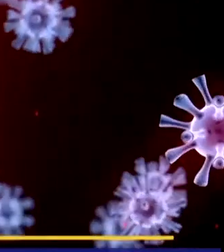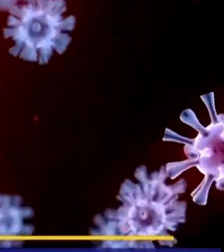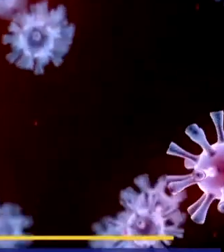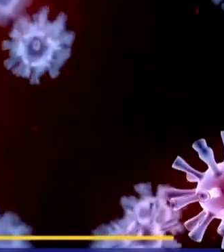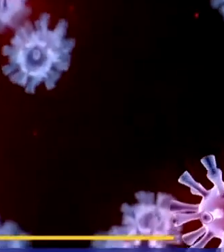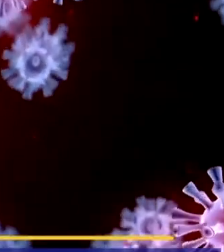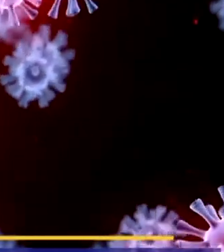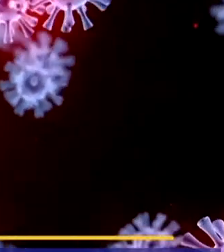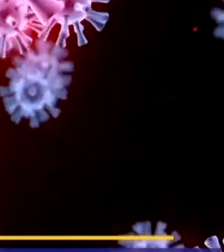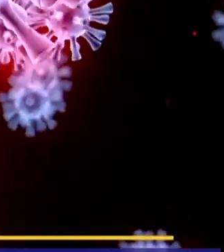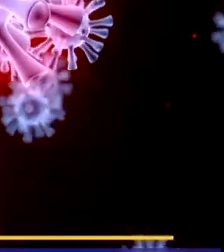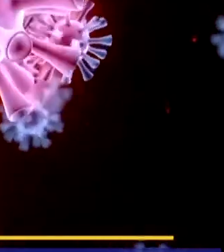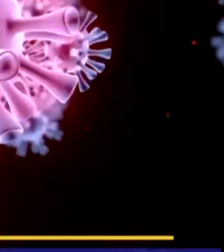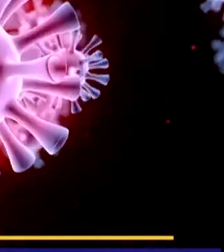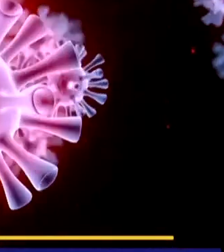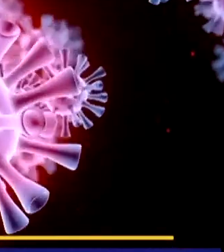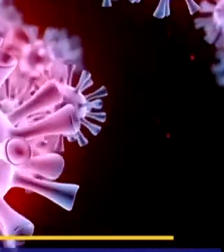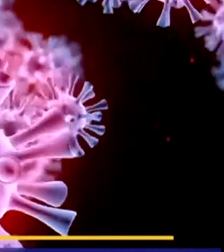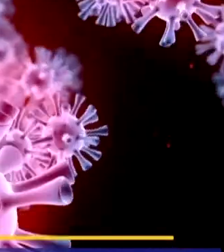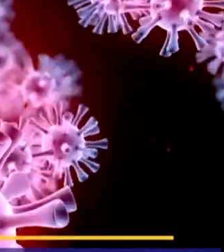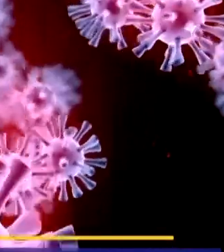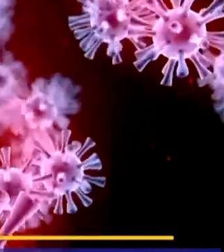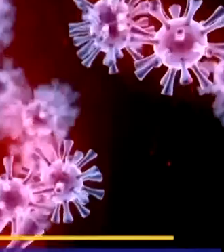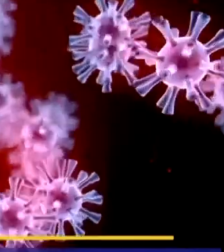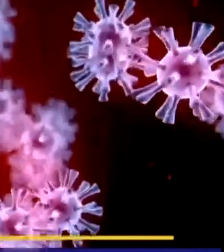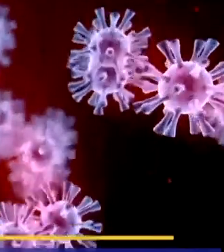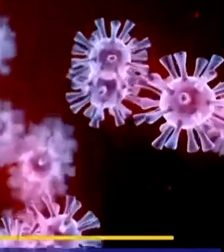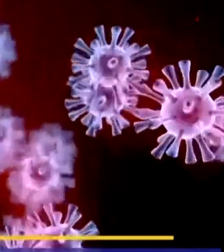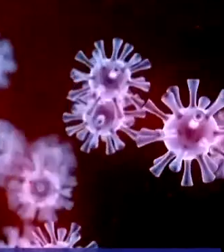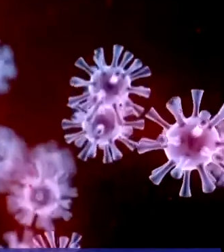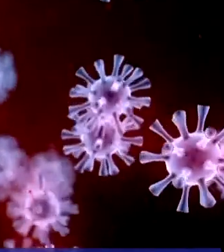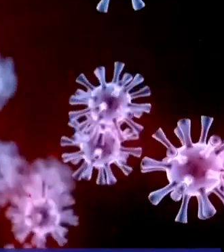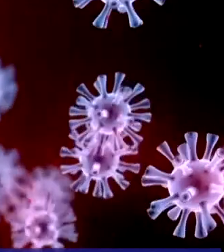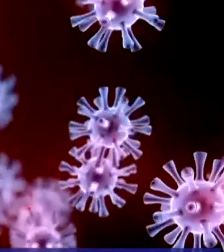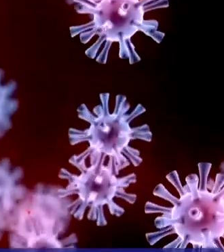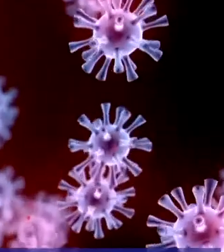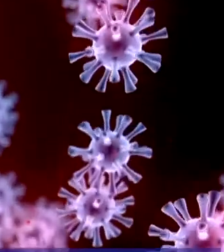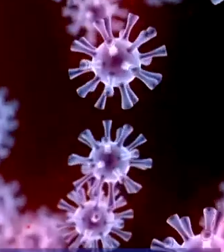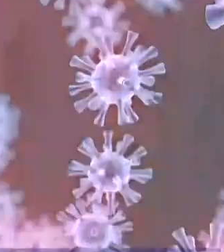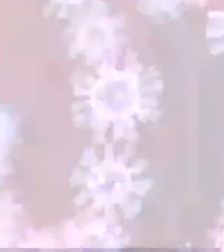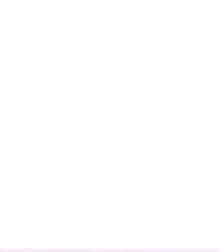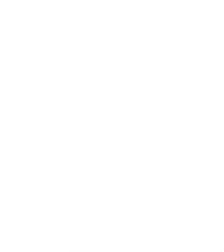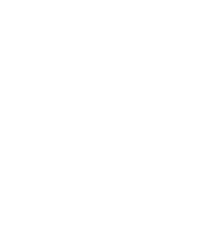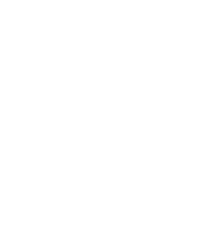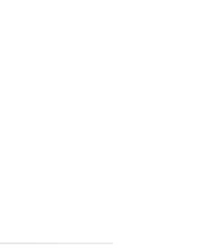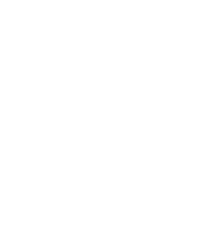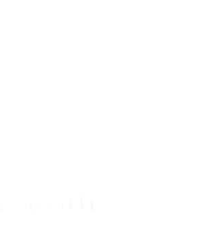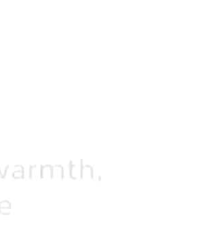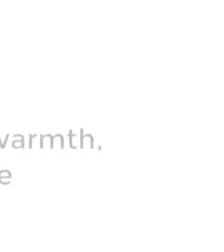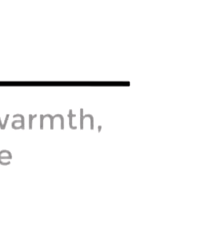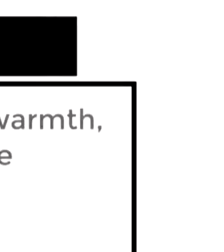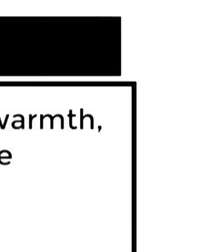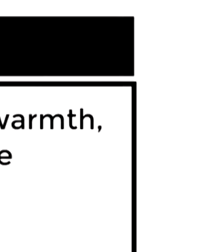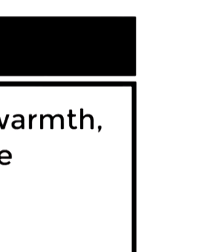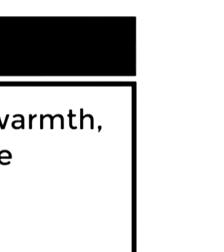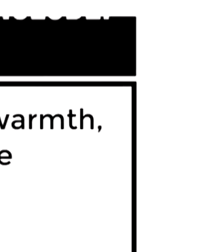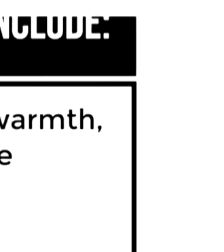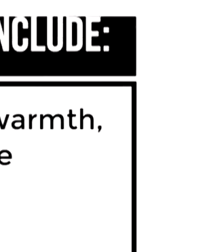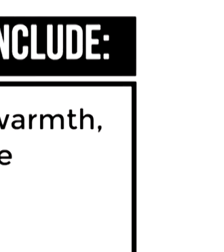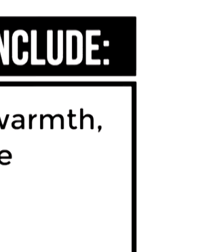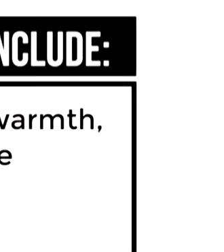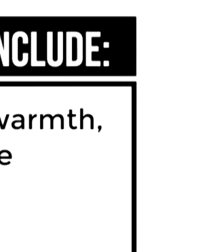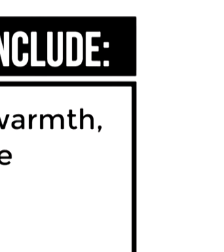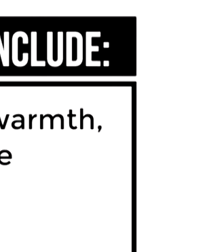effects experienced are usually mild to moderate and may last up to 72 hours. Common side effects may include